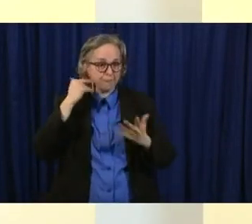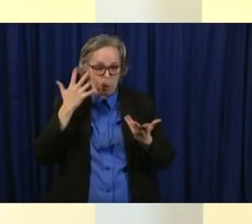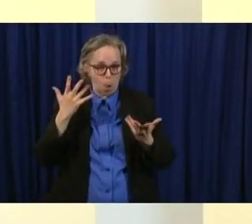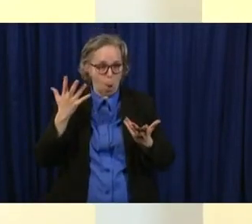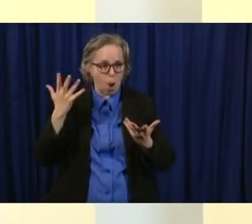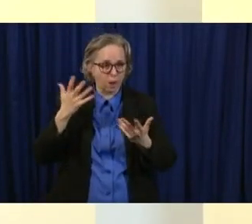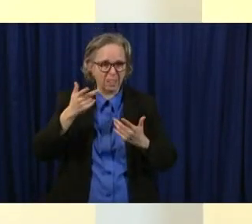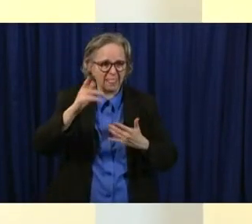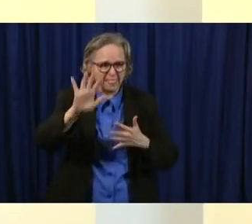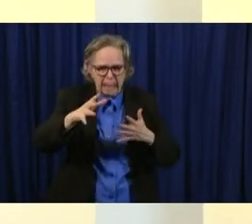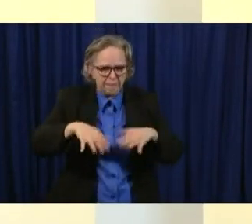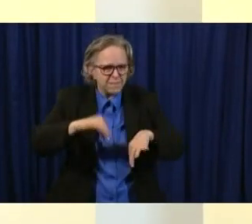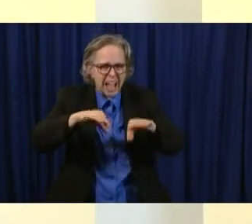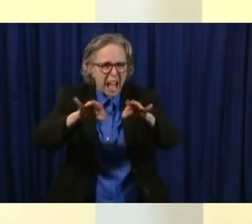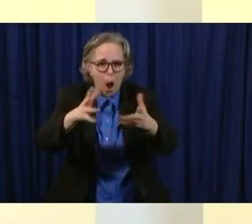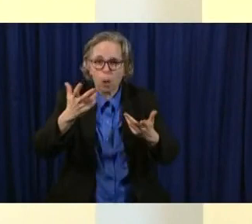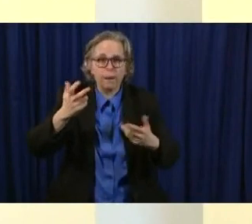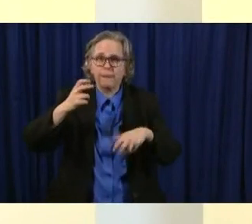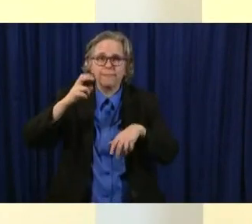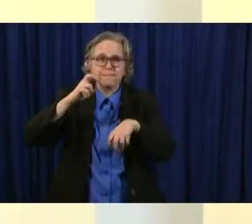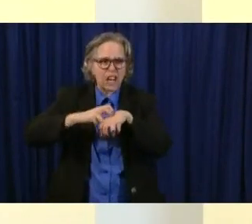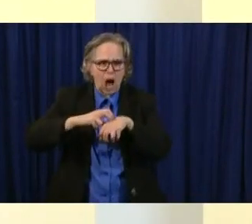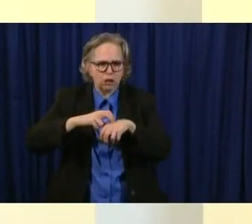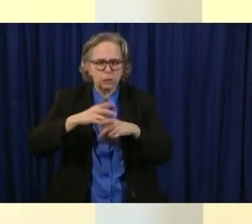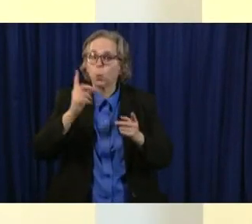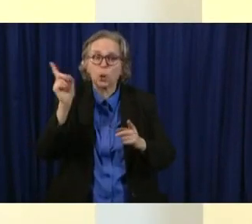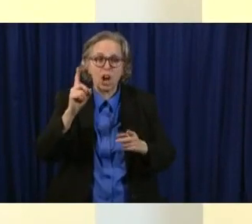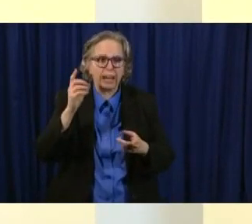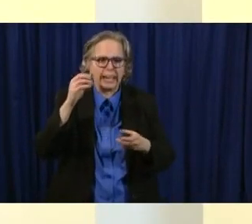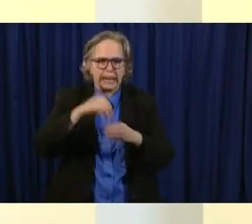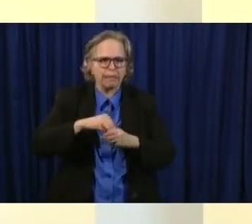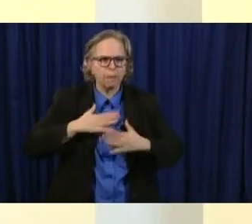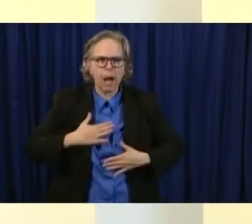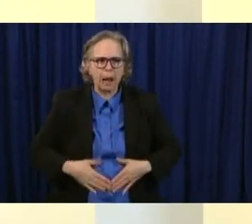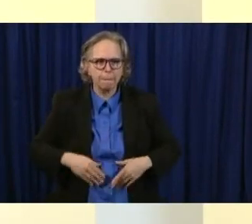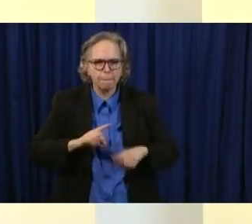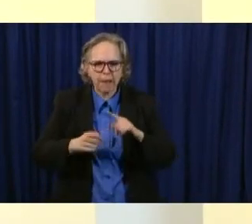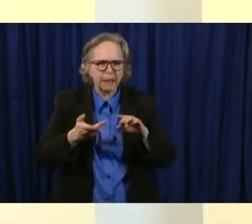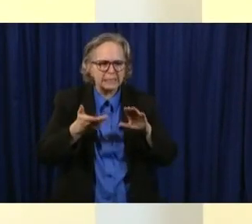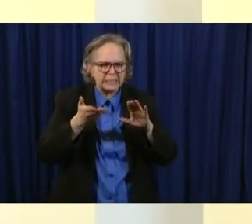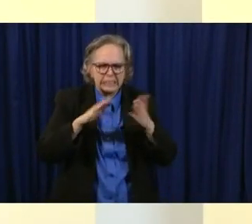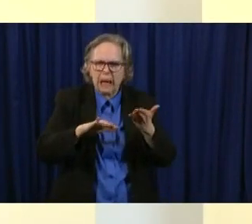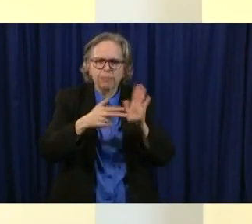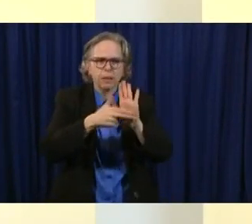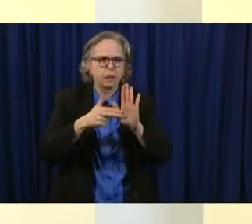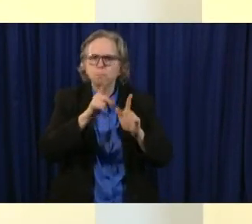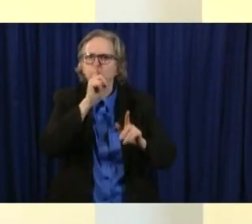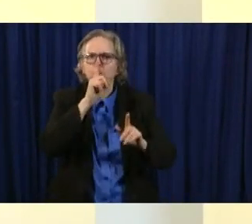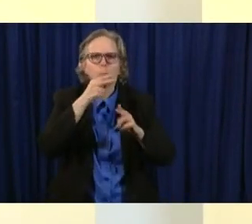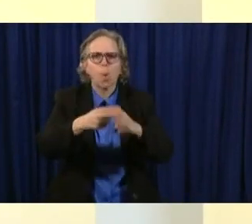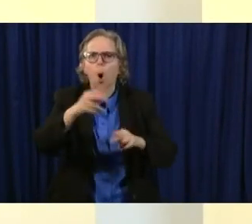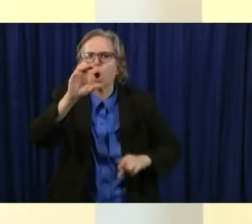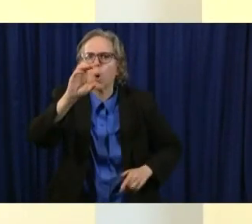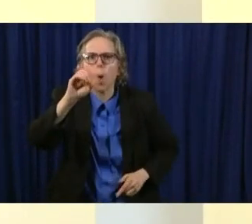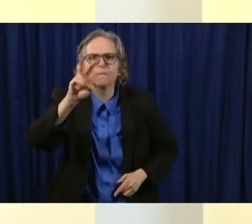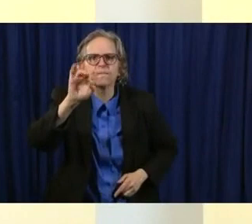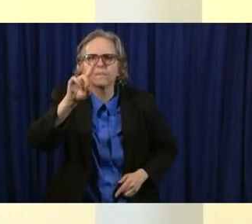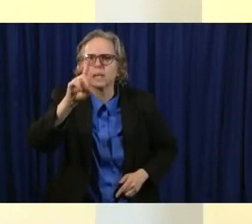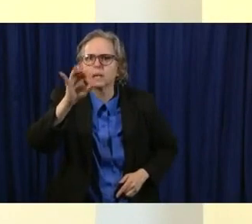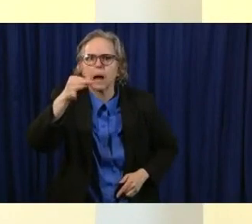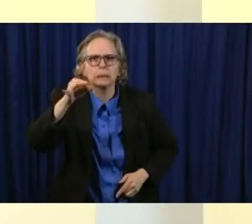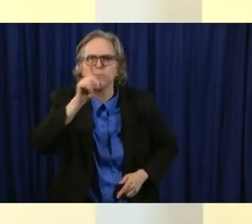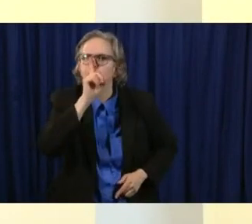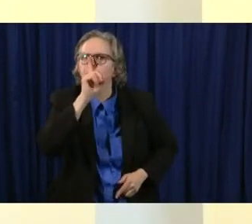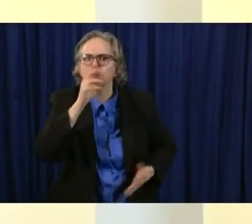of this year but that person was never diagnosed as dying from COVID. So for now we don't know that. We know it's very infectious.